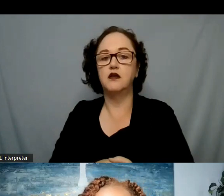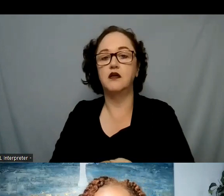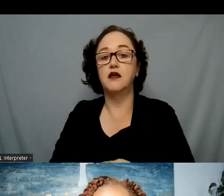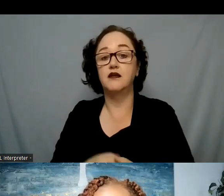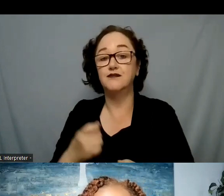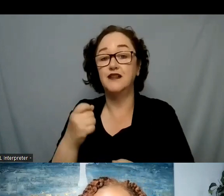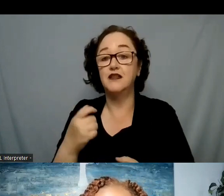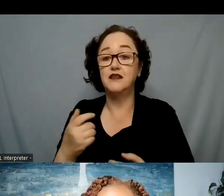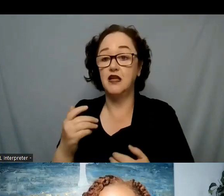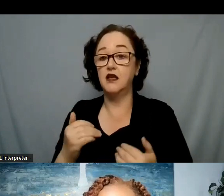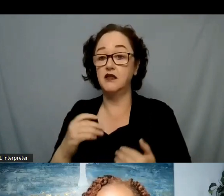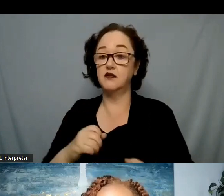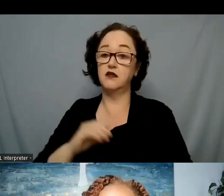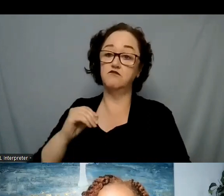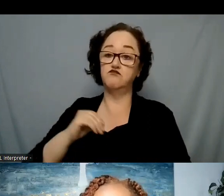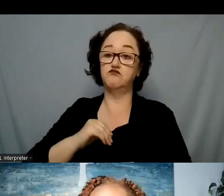so having